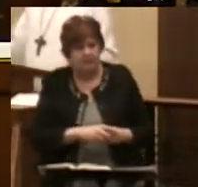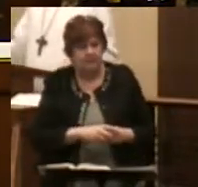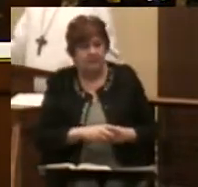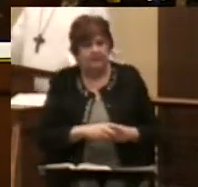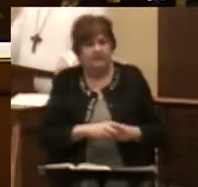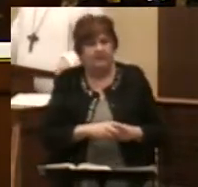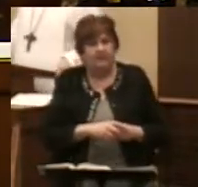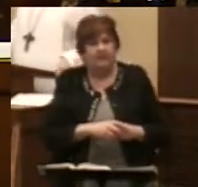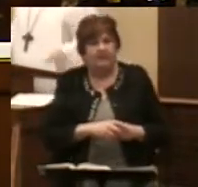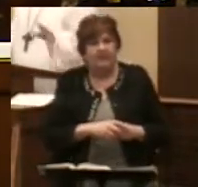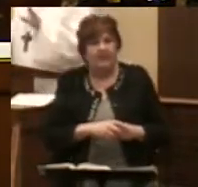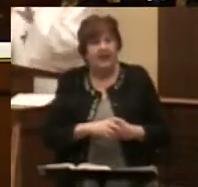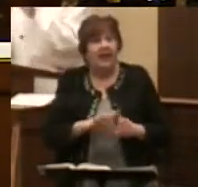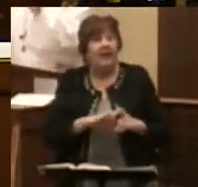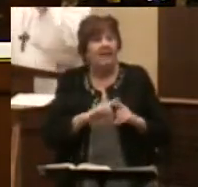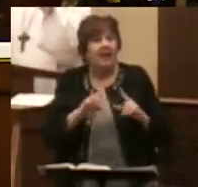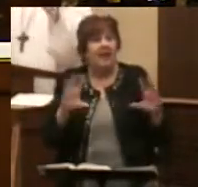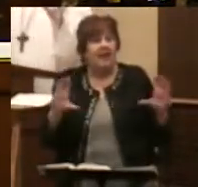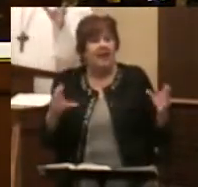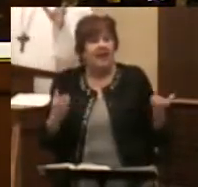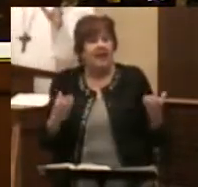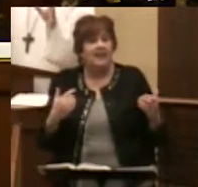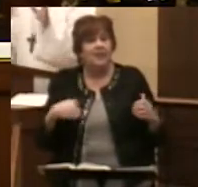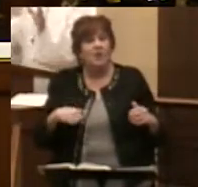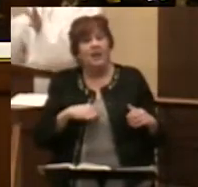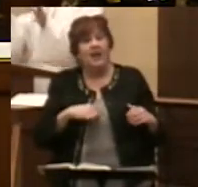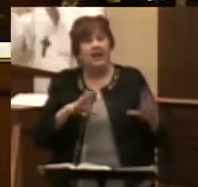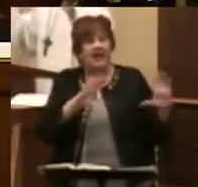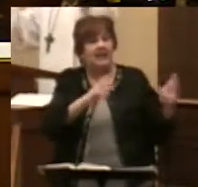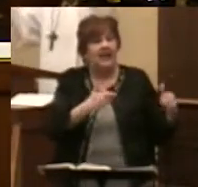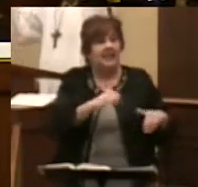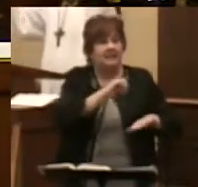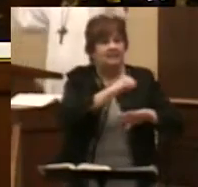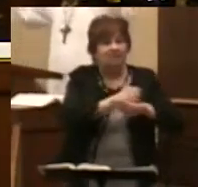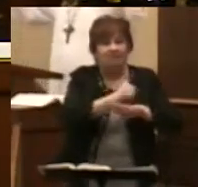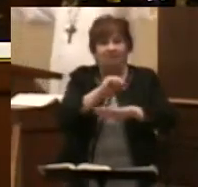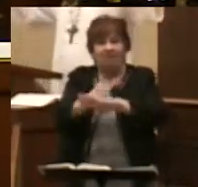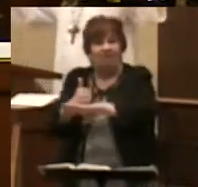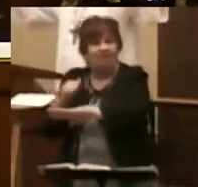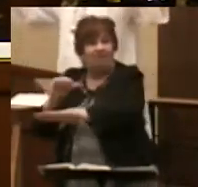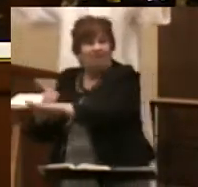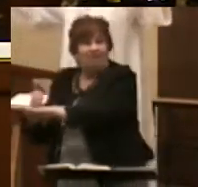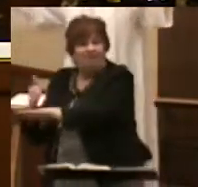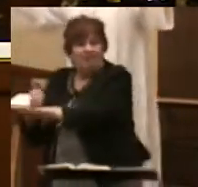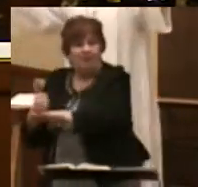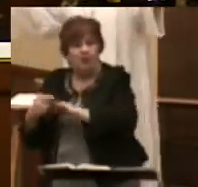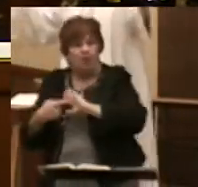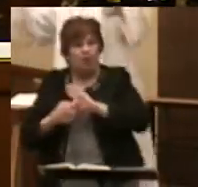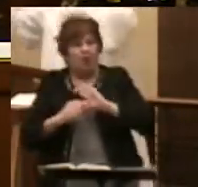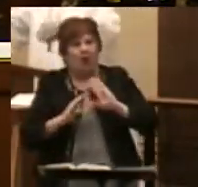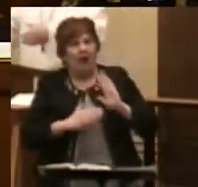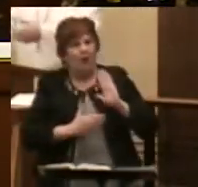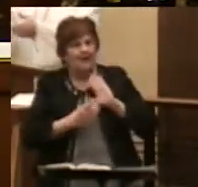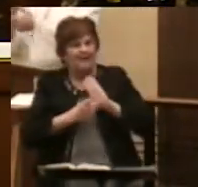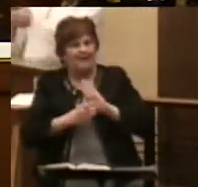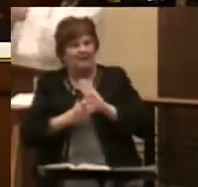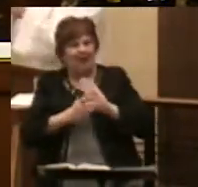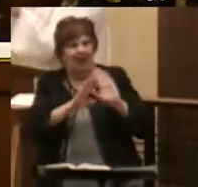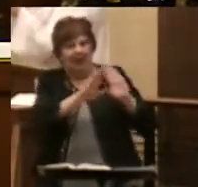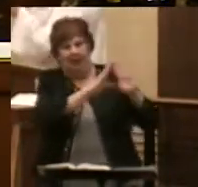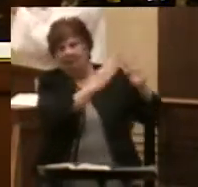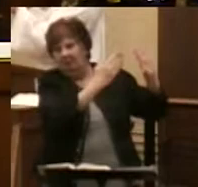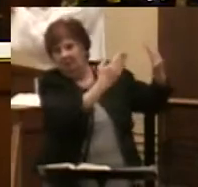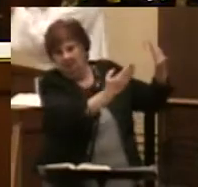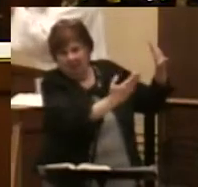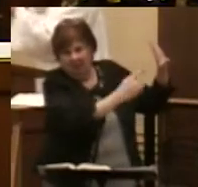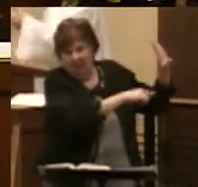And then in class we would have a class fair of sorts and we would all display our display boards and go around with